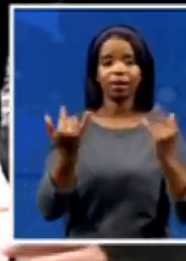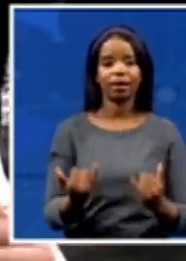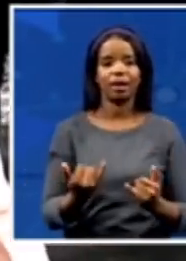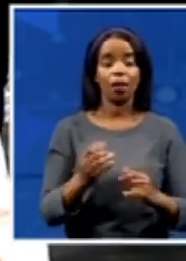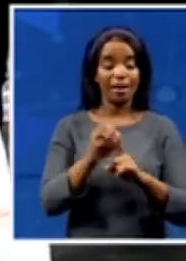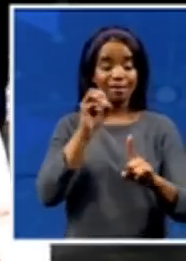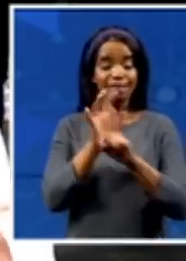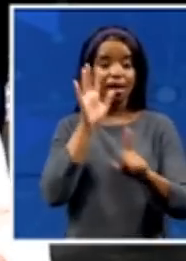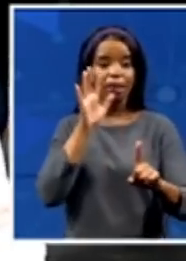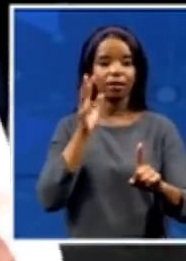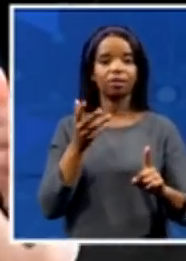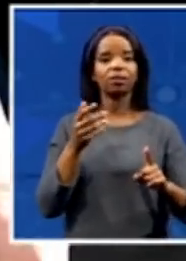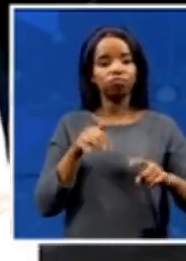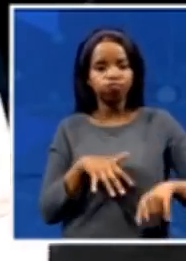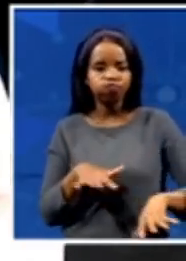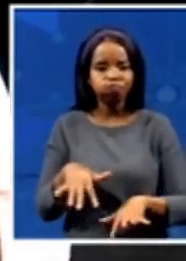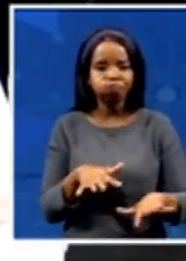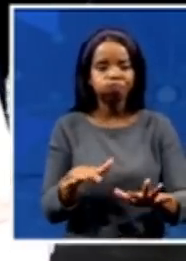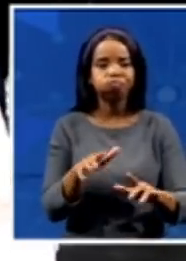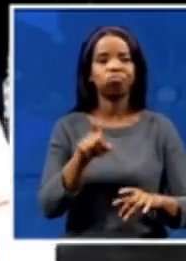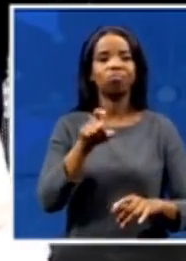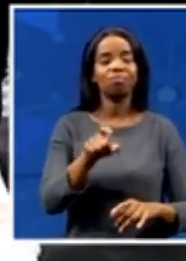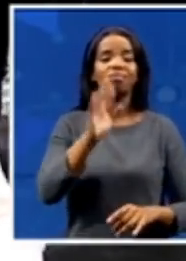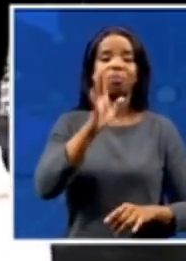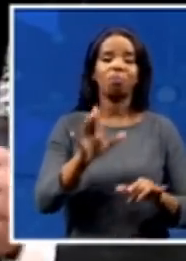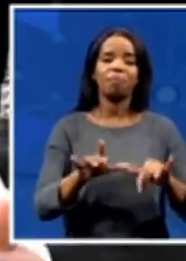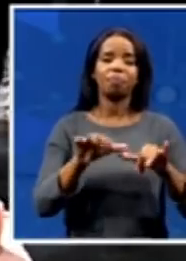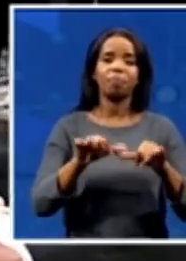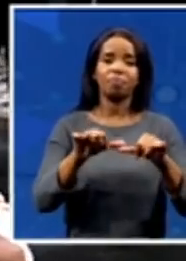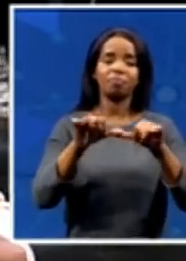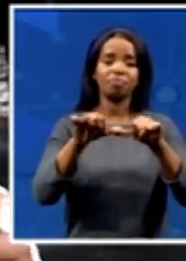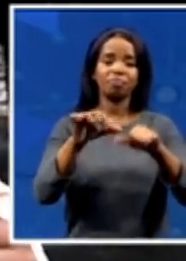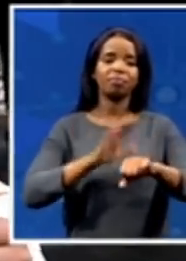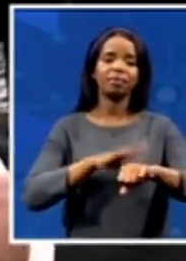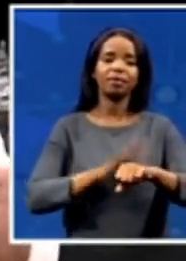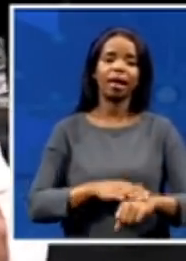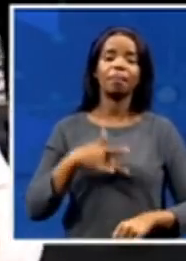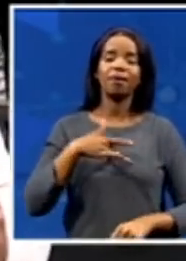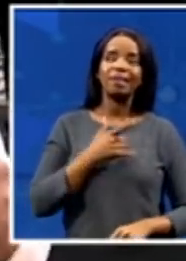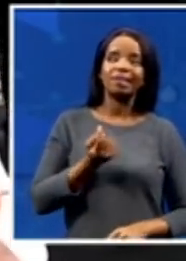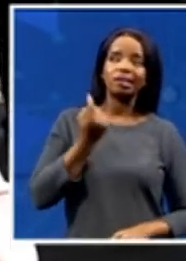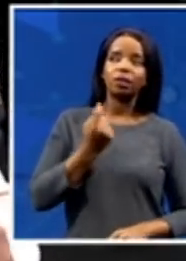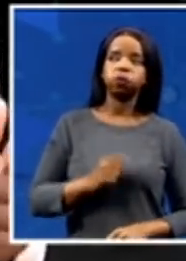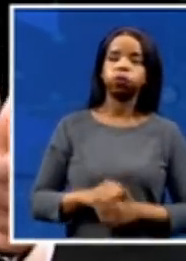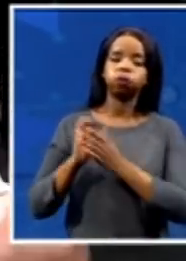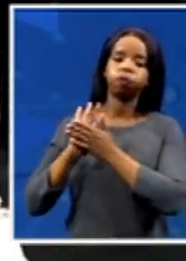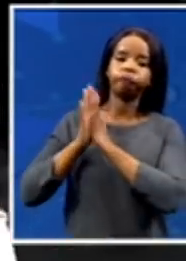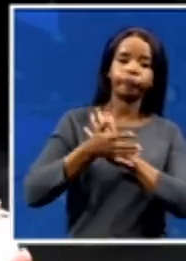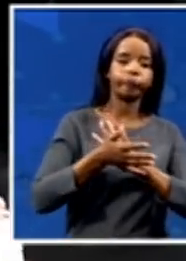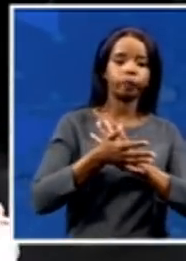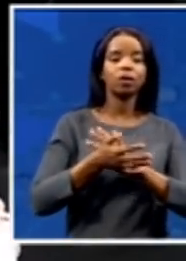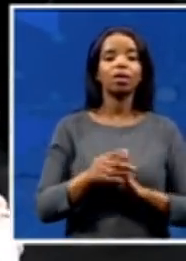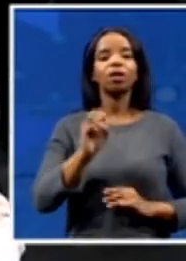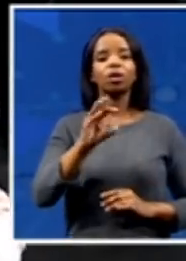be felt for quite some time. Residents in this metro are going to be without water and